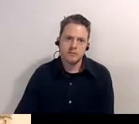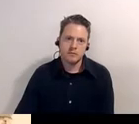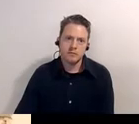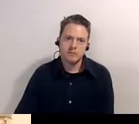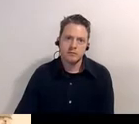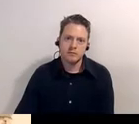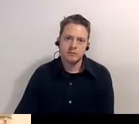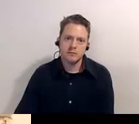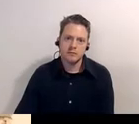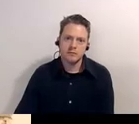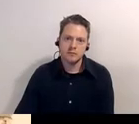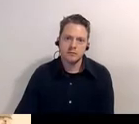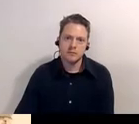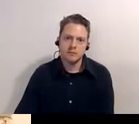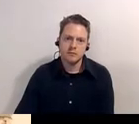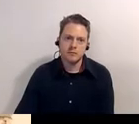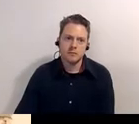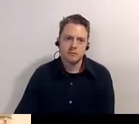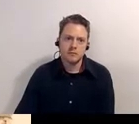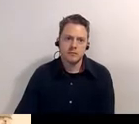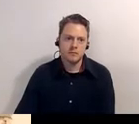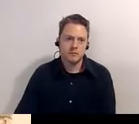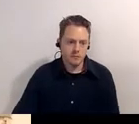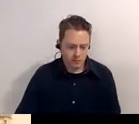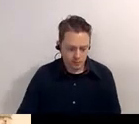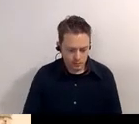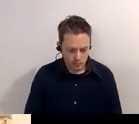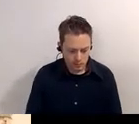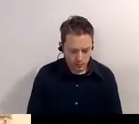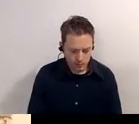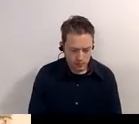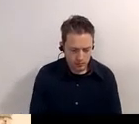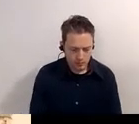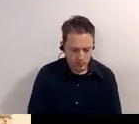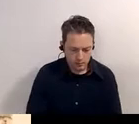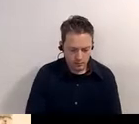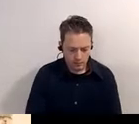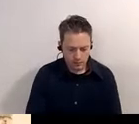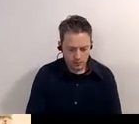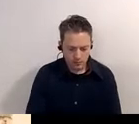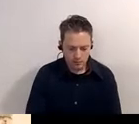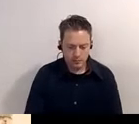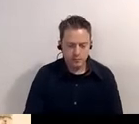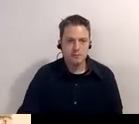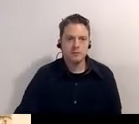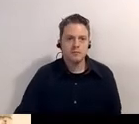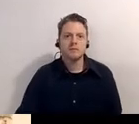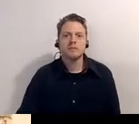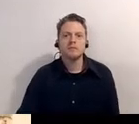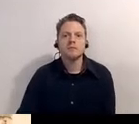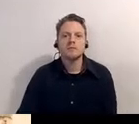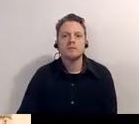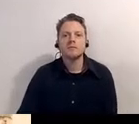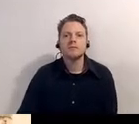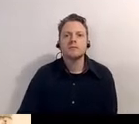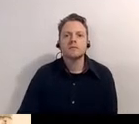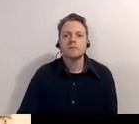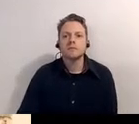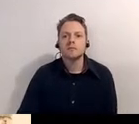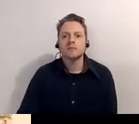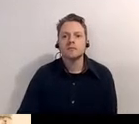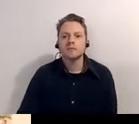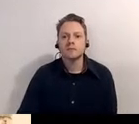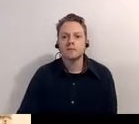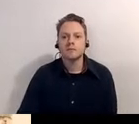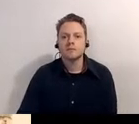four first four episodes of jack benny and jack benny is sponsored by american tobacco and he had skits in his show going to